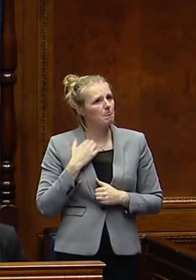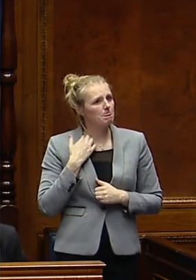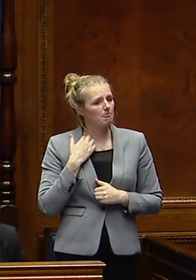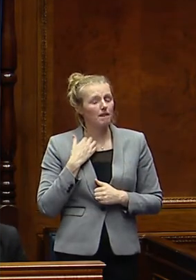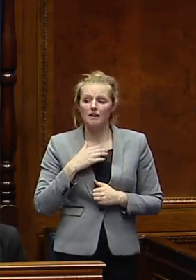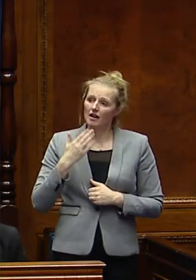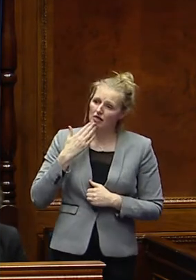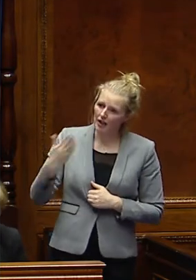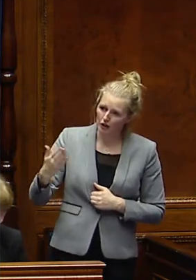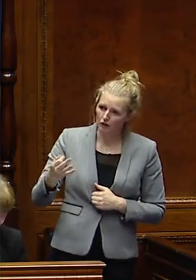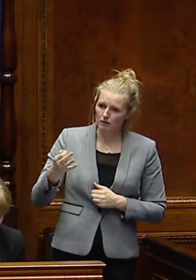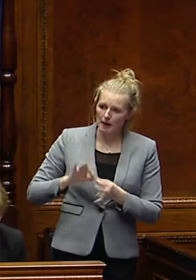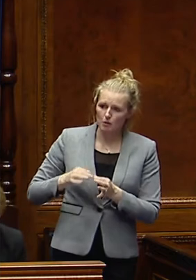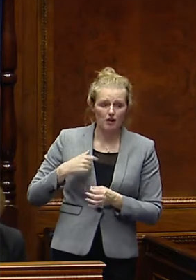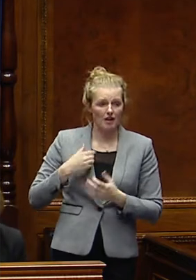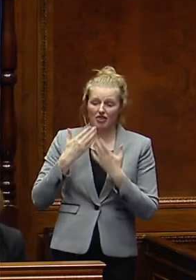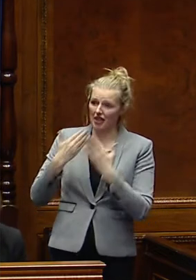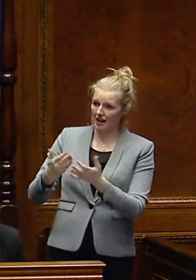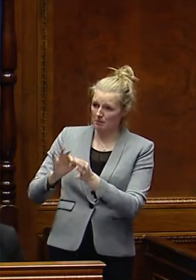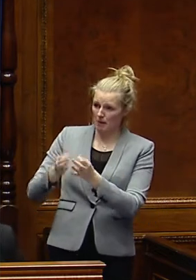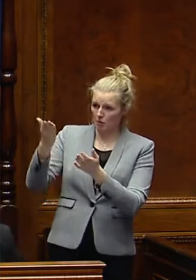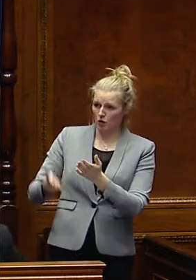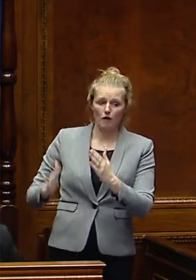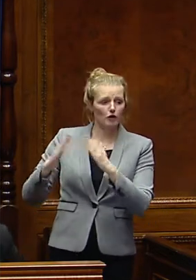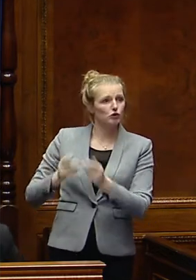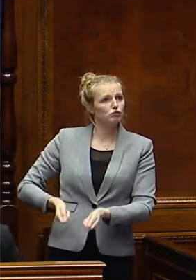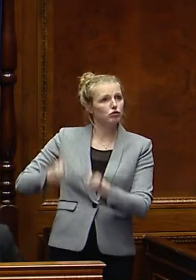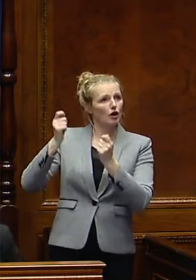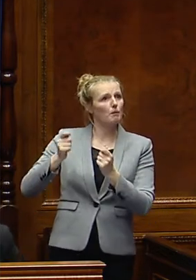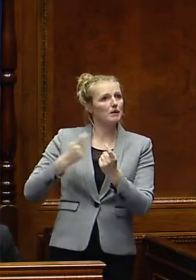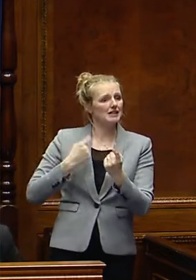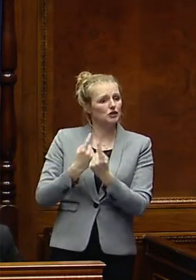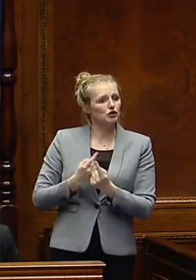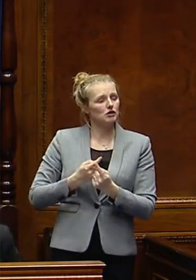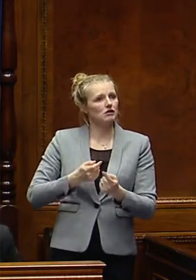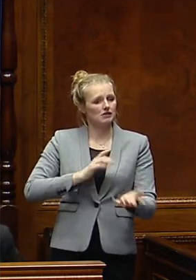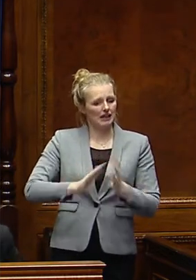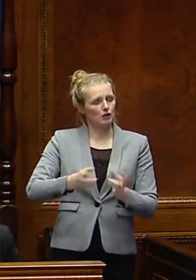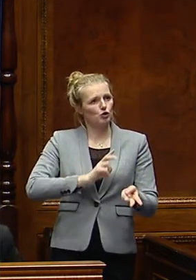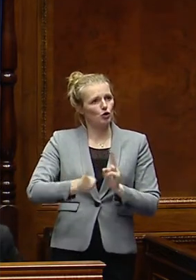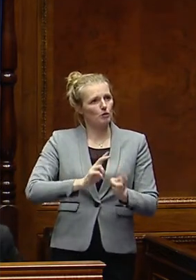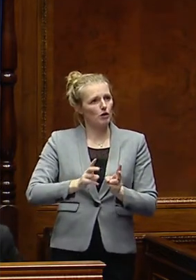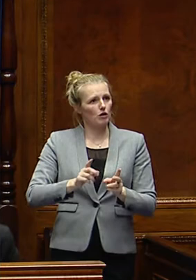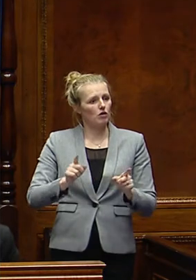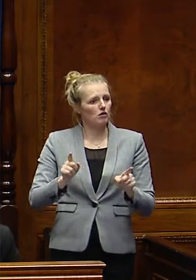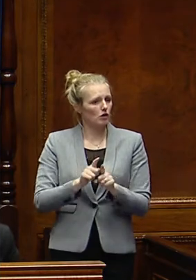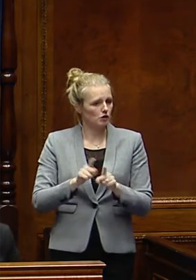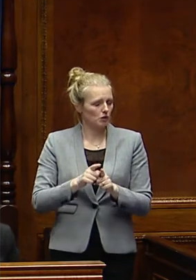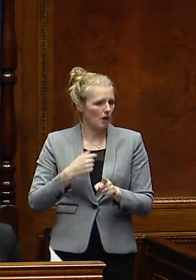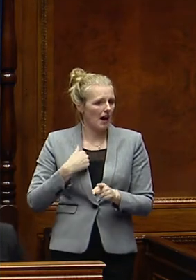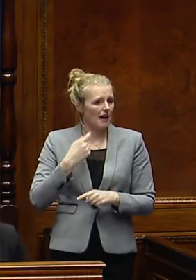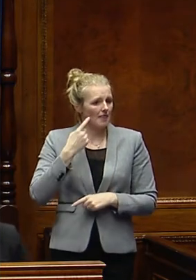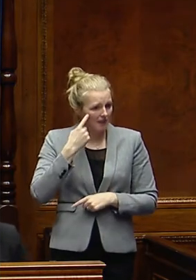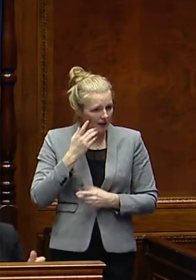Thank you very much. I suppose I have to thank a member of the House who raised the issue of the signer, and obviously also the concolier as well, and I think